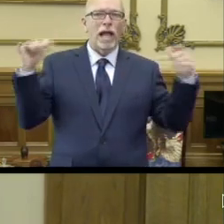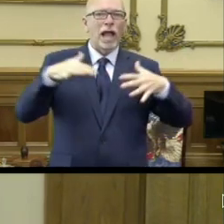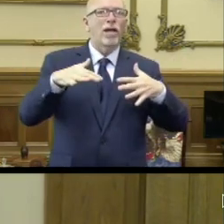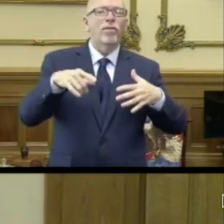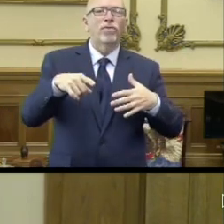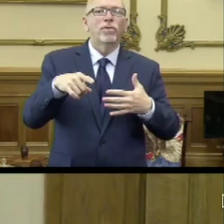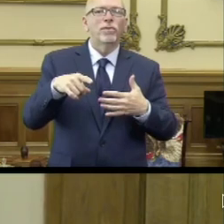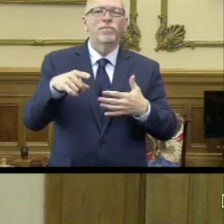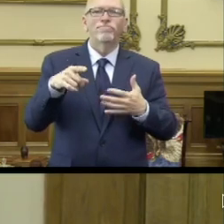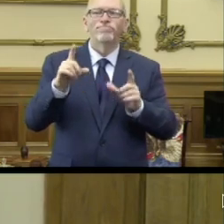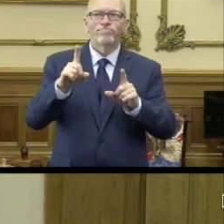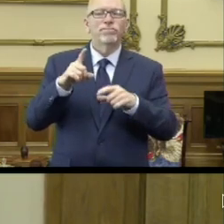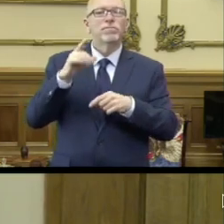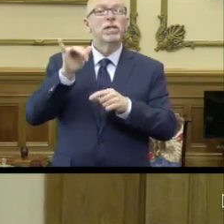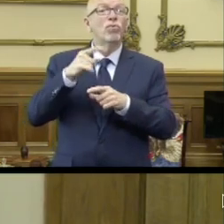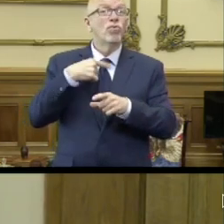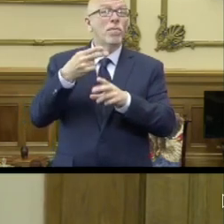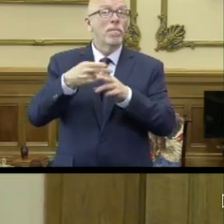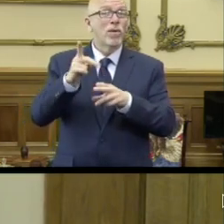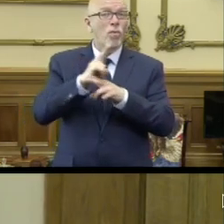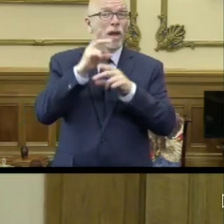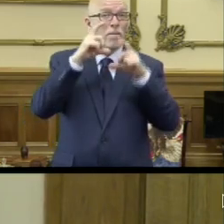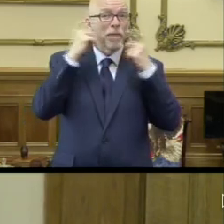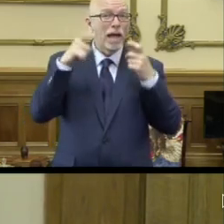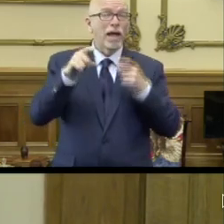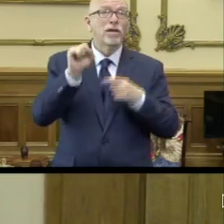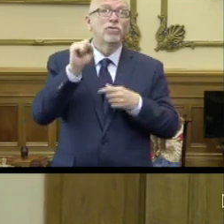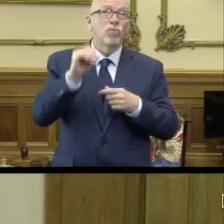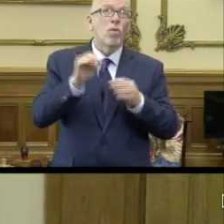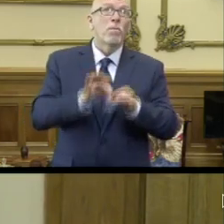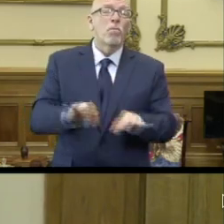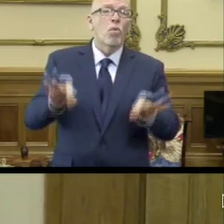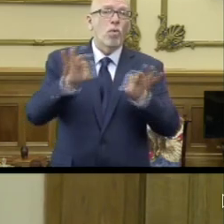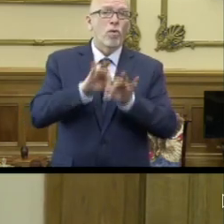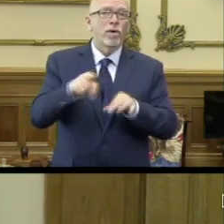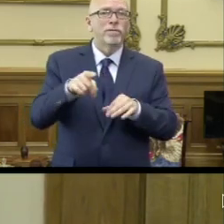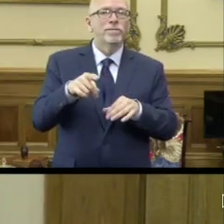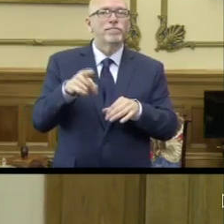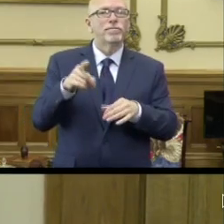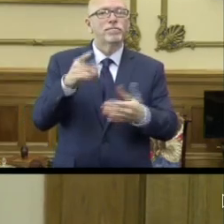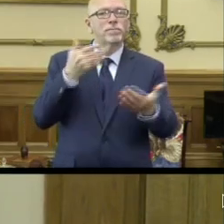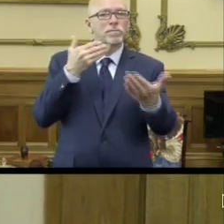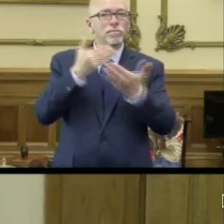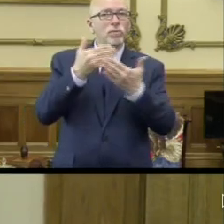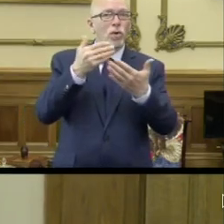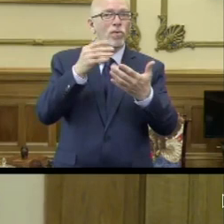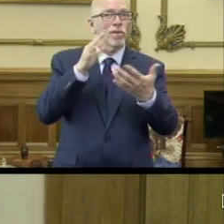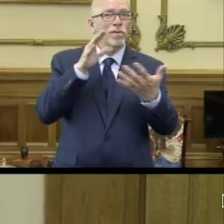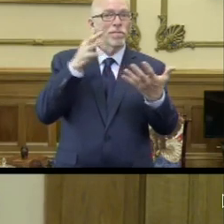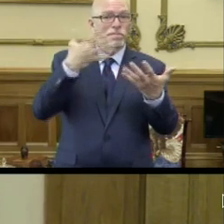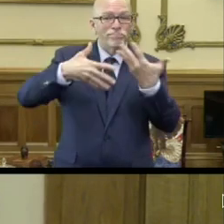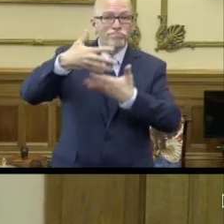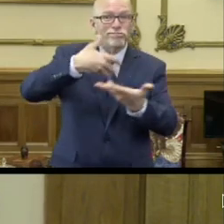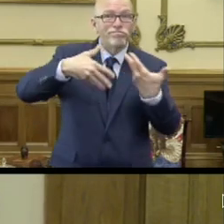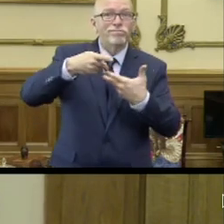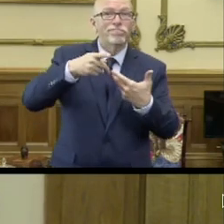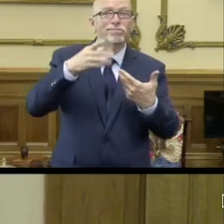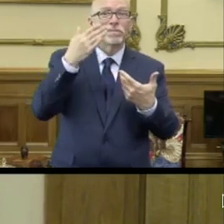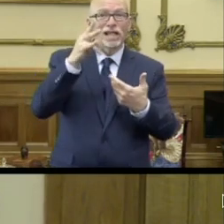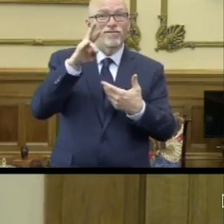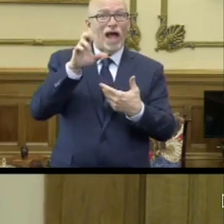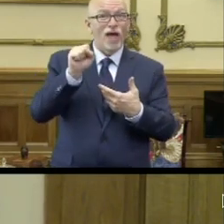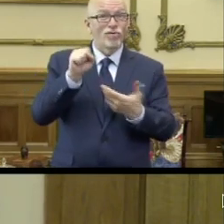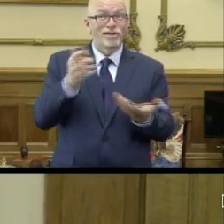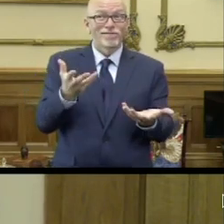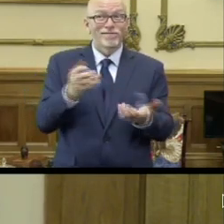that's where, as you mentioned, wearing a mask is so important, is those up-close mass gatherings where this virus